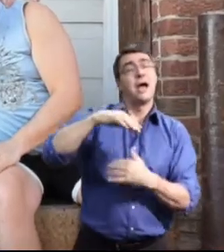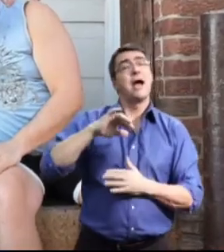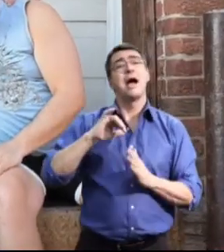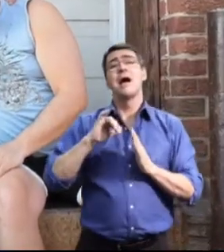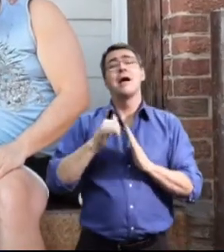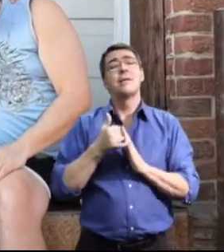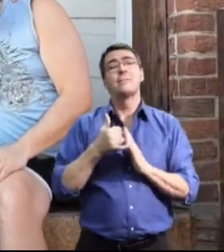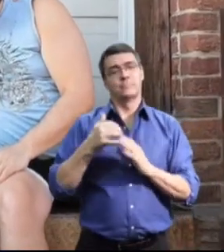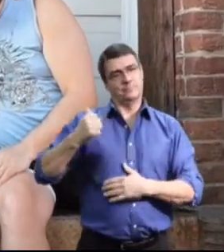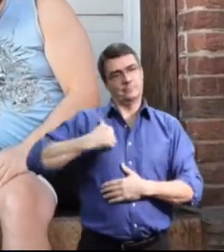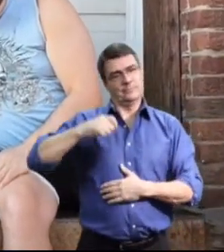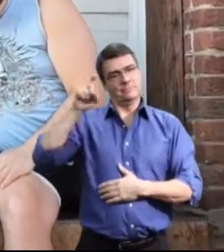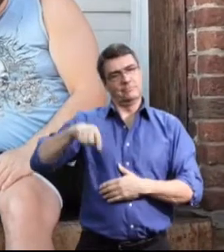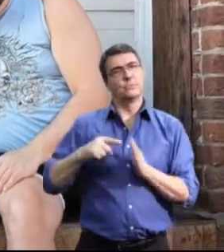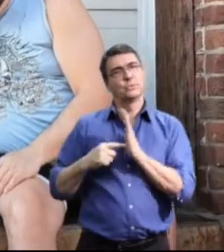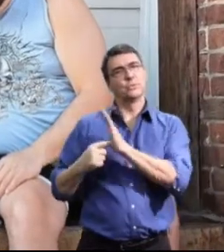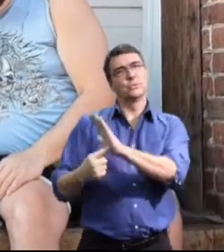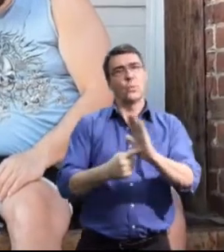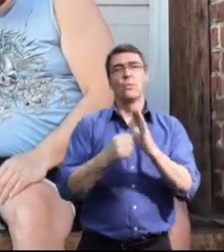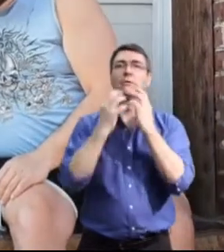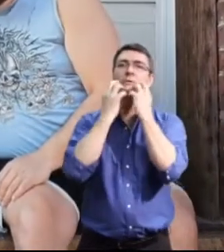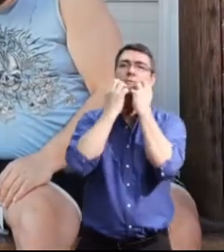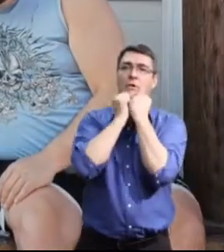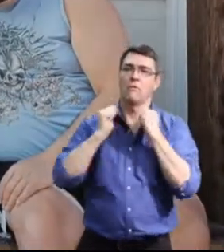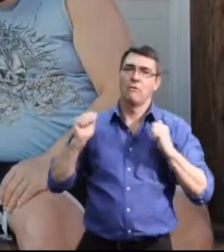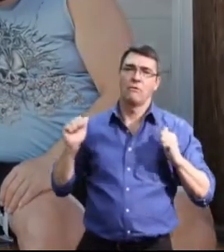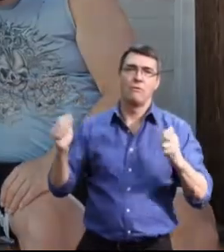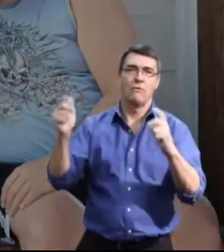Canada needs to show that they value all people.